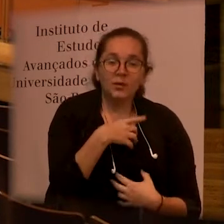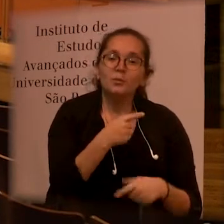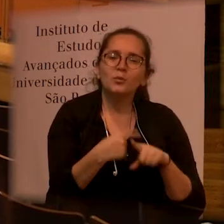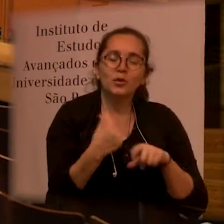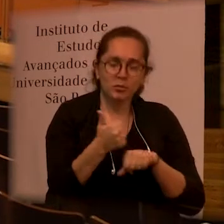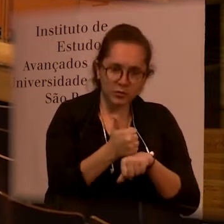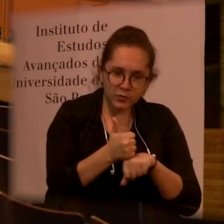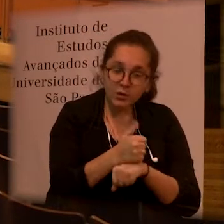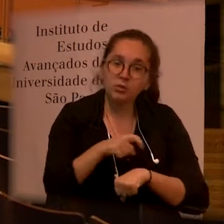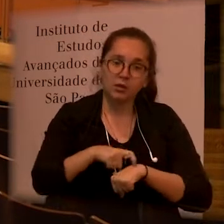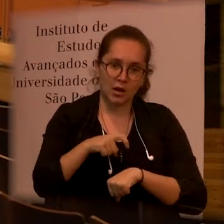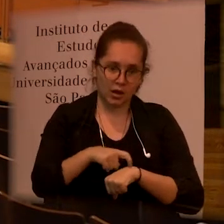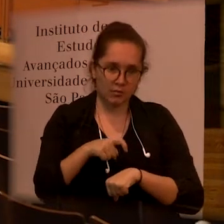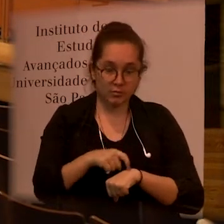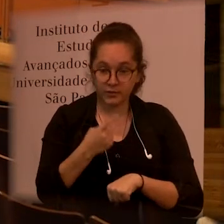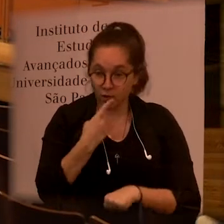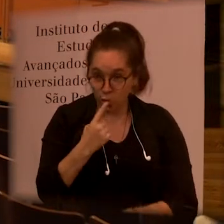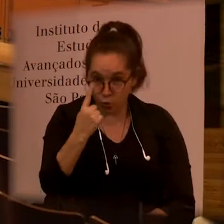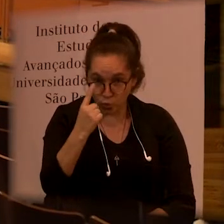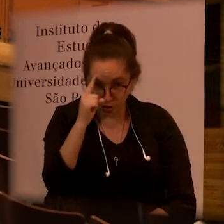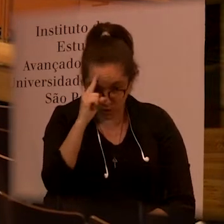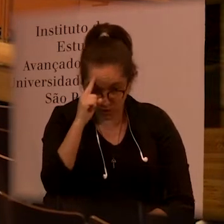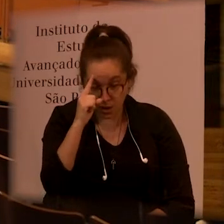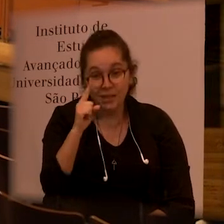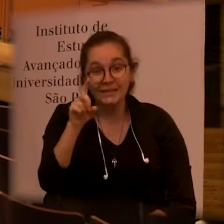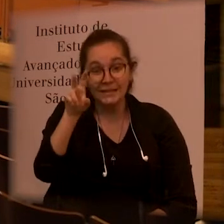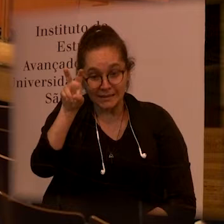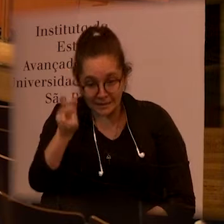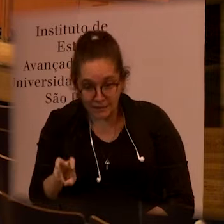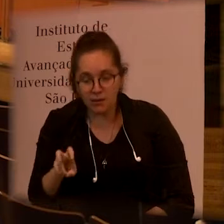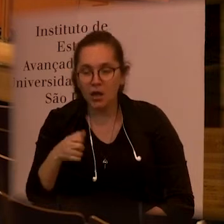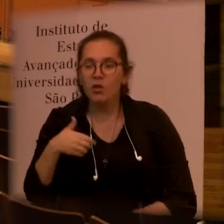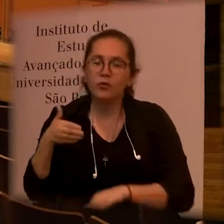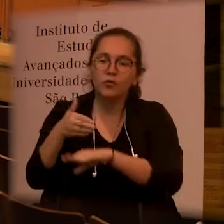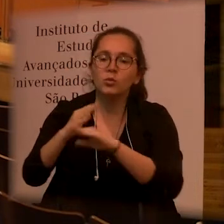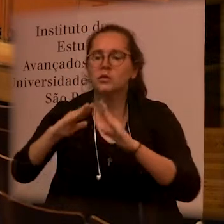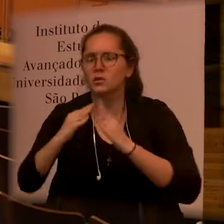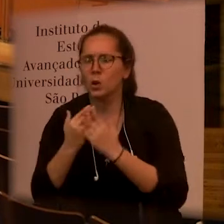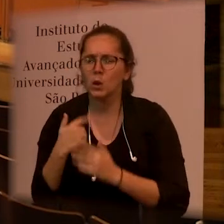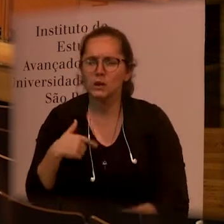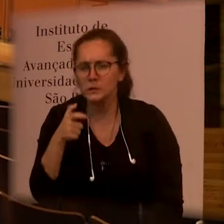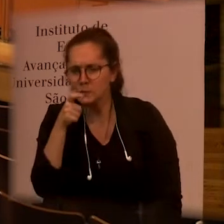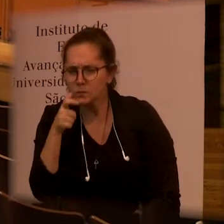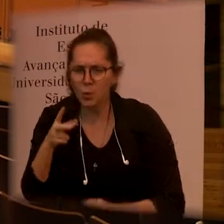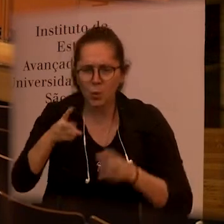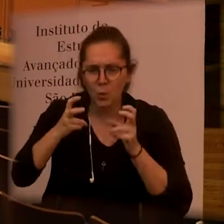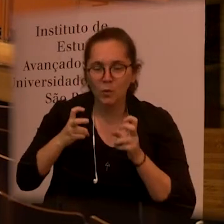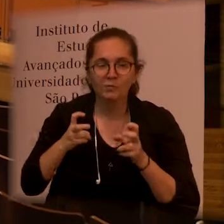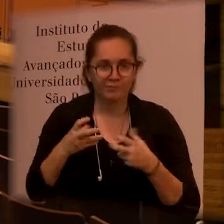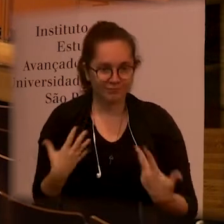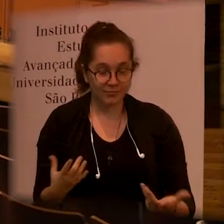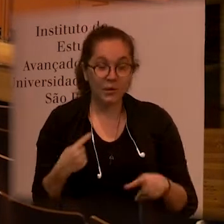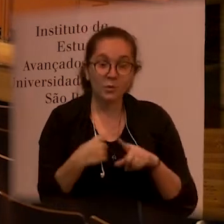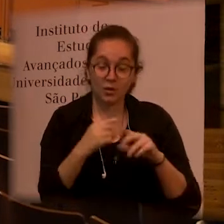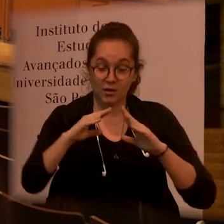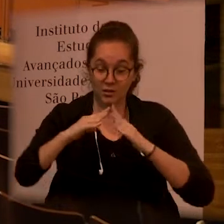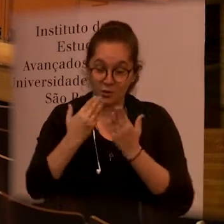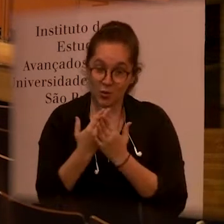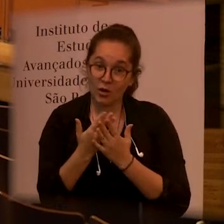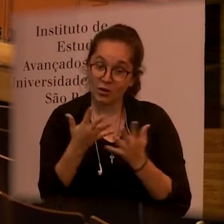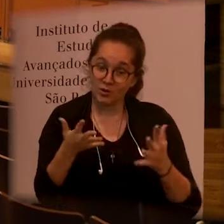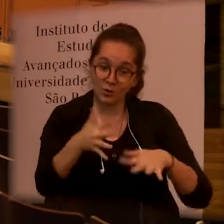who could dedicate time during the week to talk to the family about how the school is going